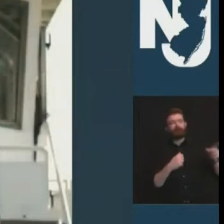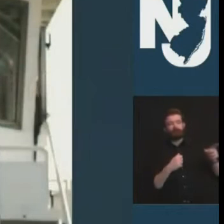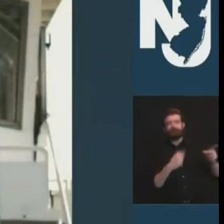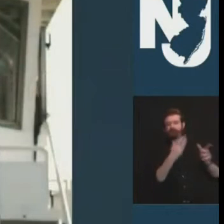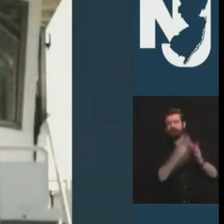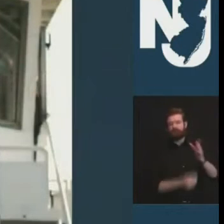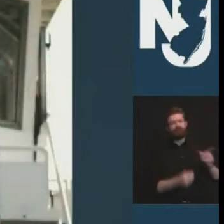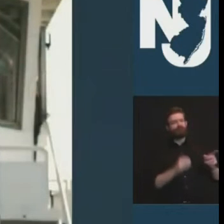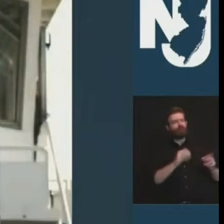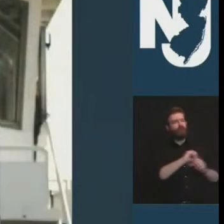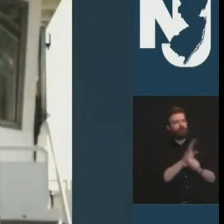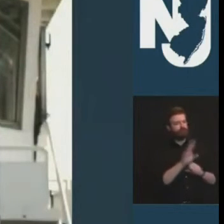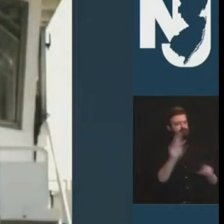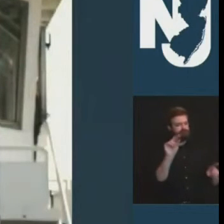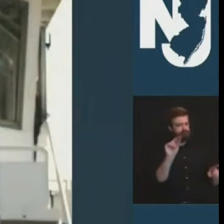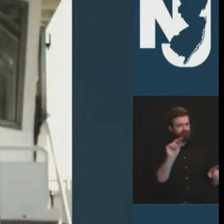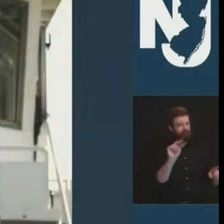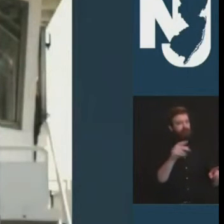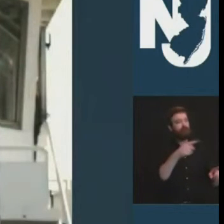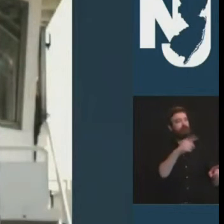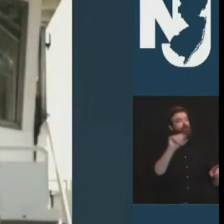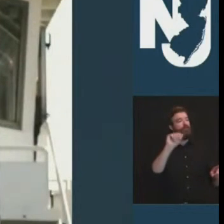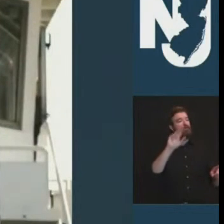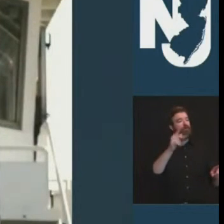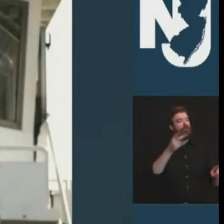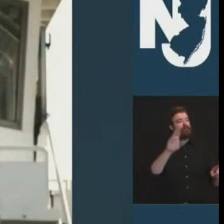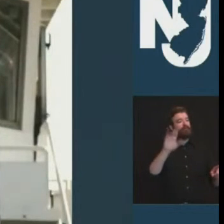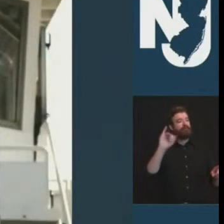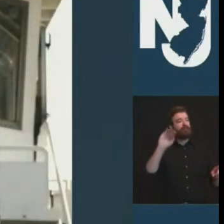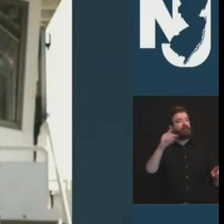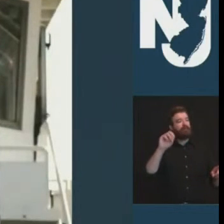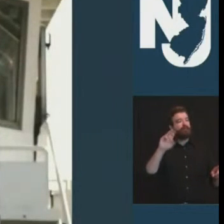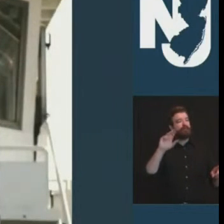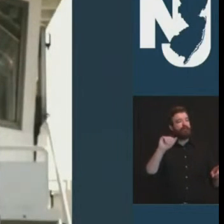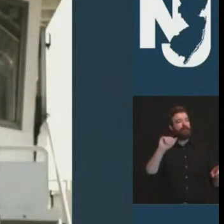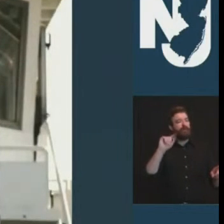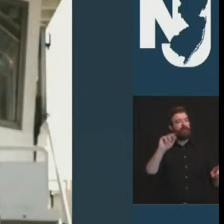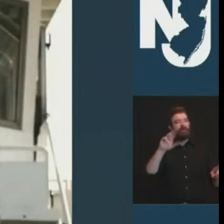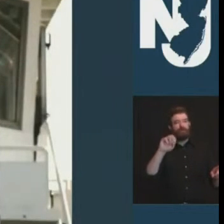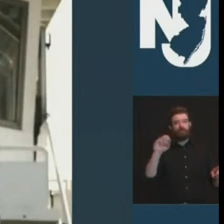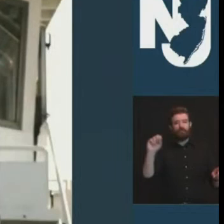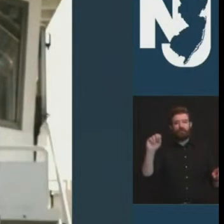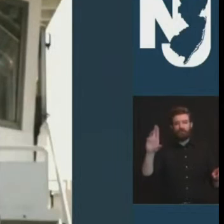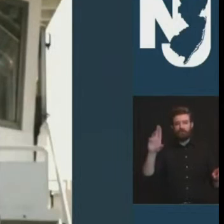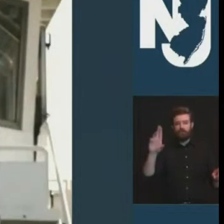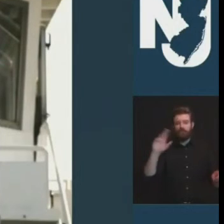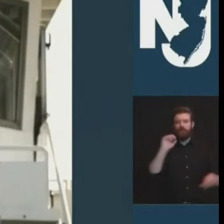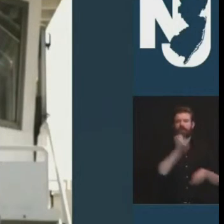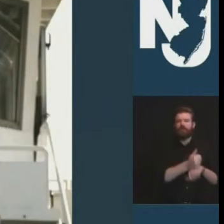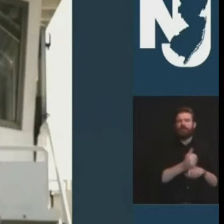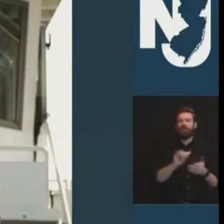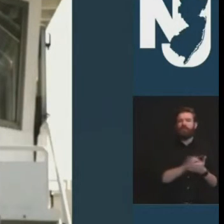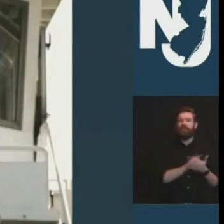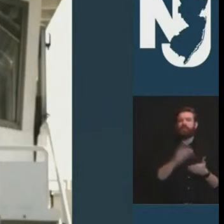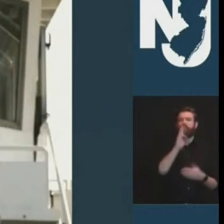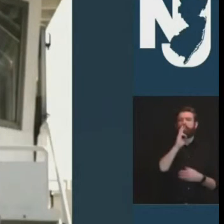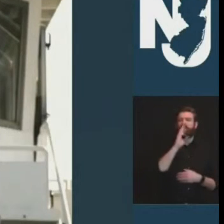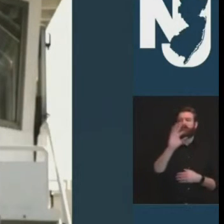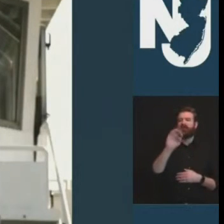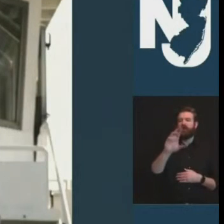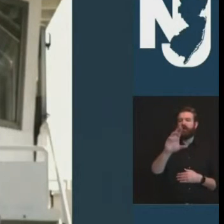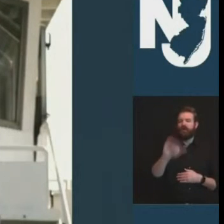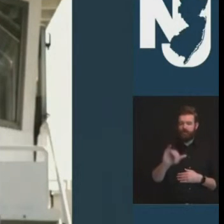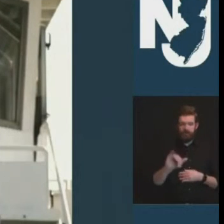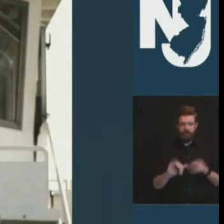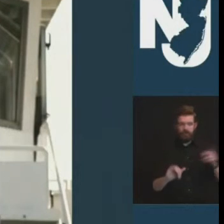arthur imperatore senior founder of the new york waterway ferry and the man who almost single-handedly transformed the hudson